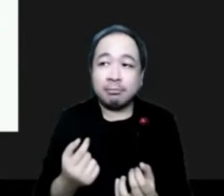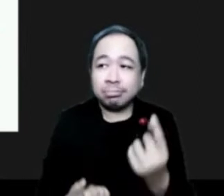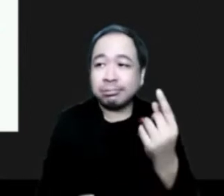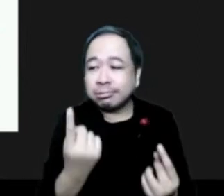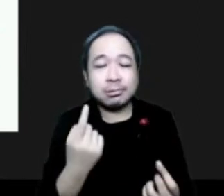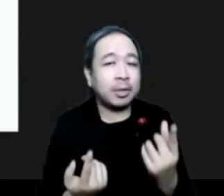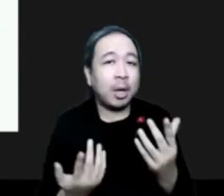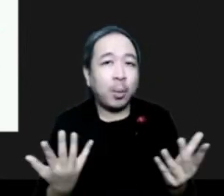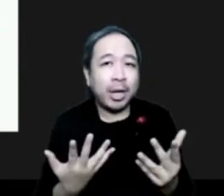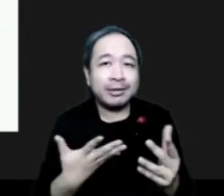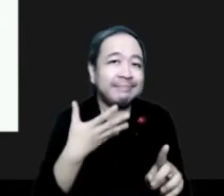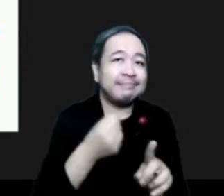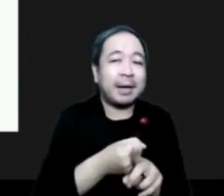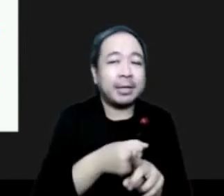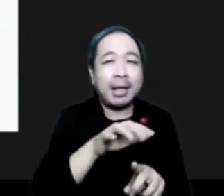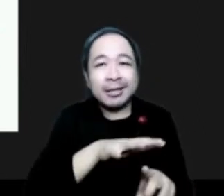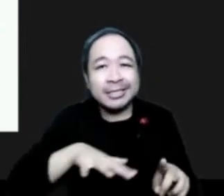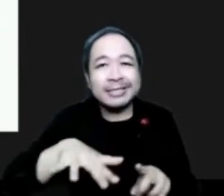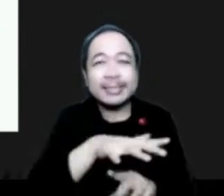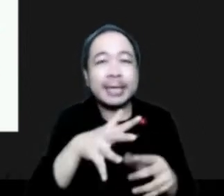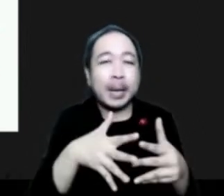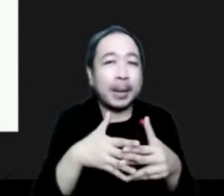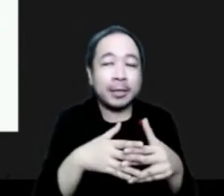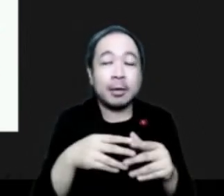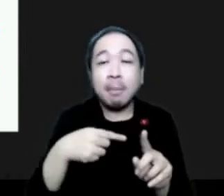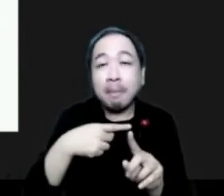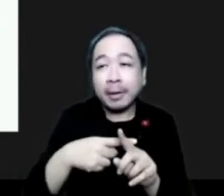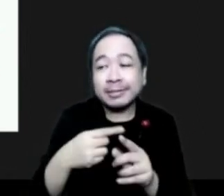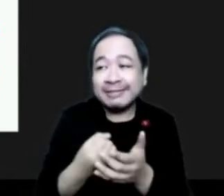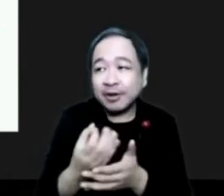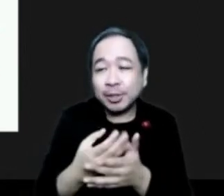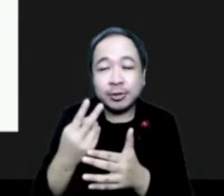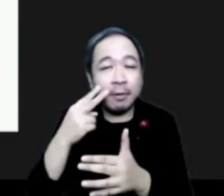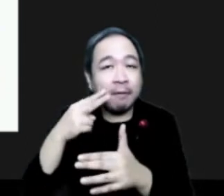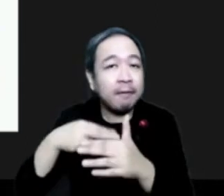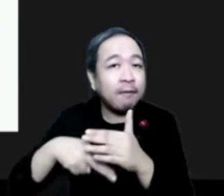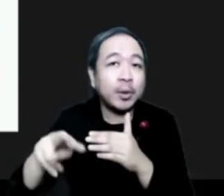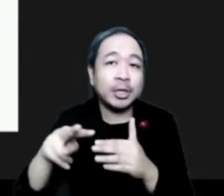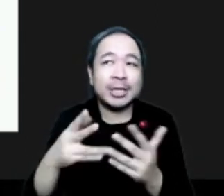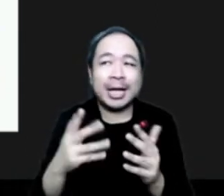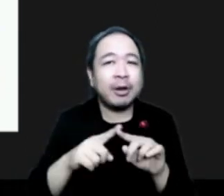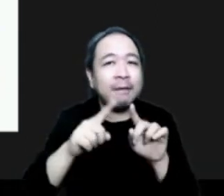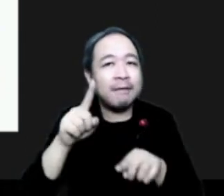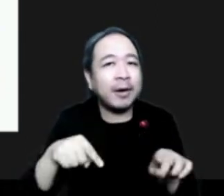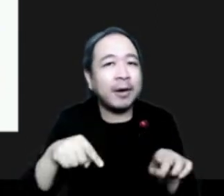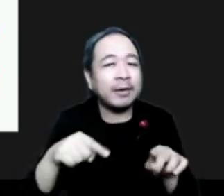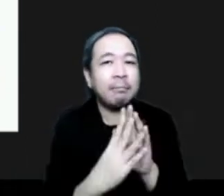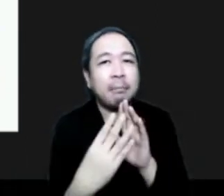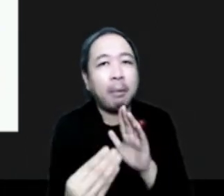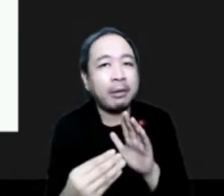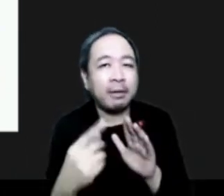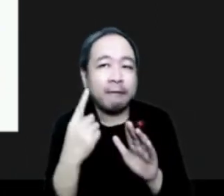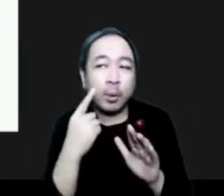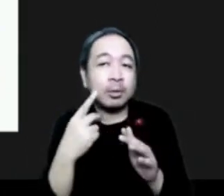to provide information about forecasting those wildfires. Work together a multi-model ensemble forecast and related